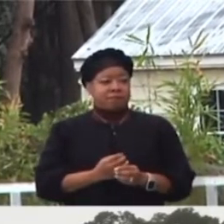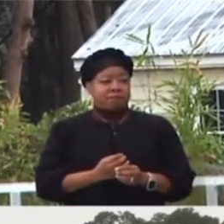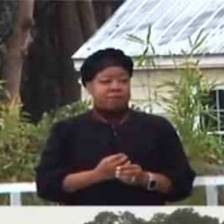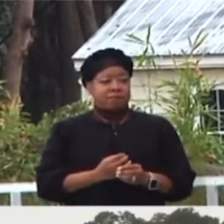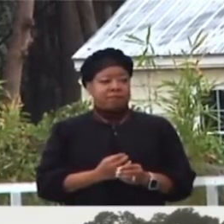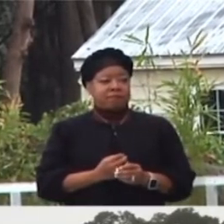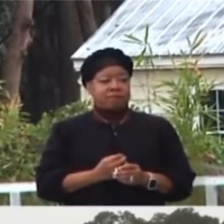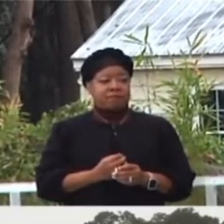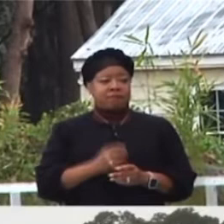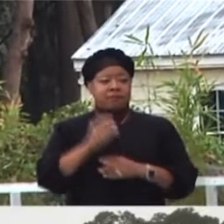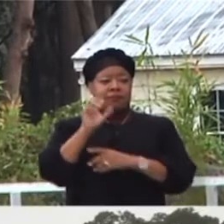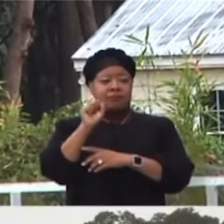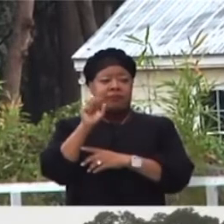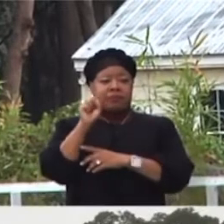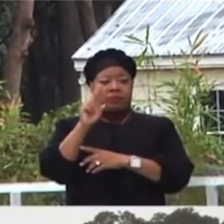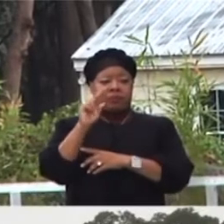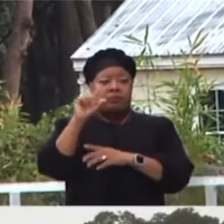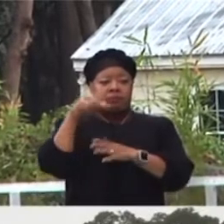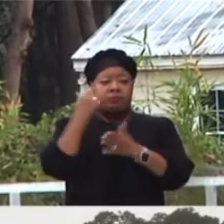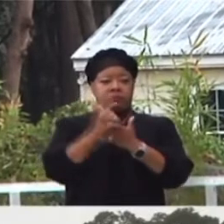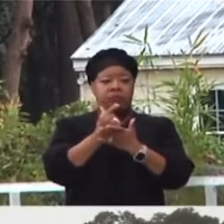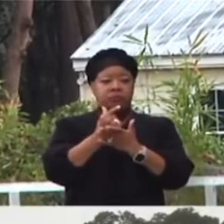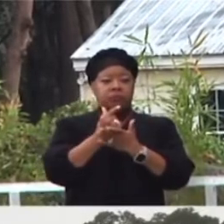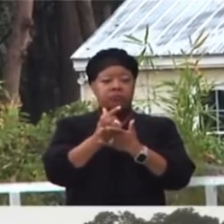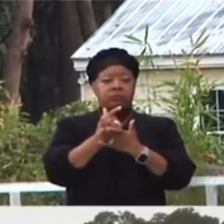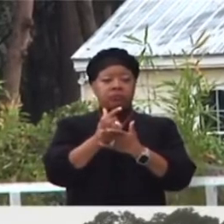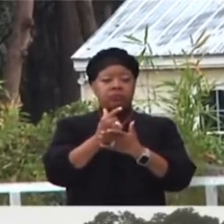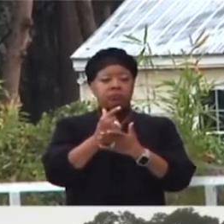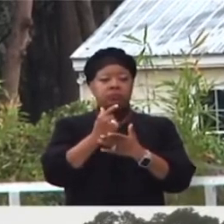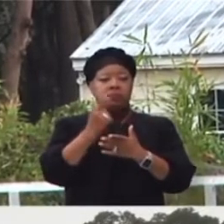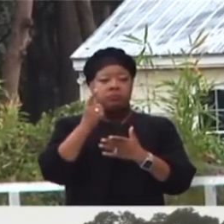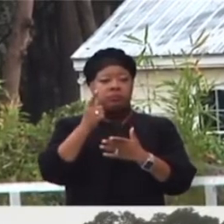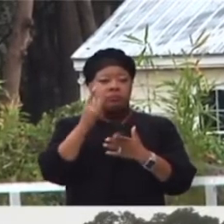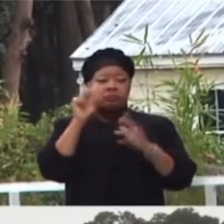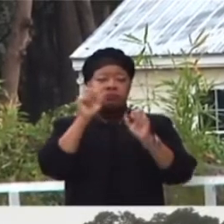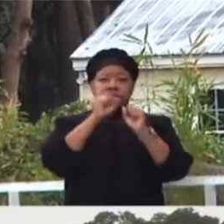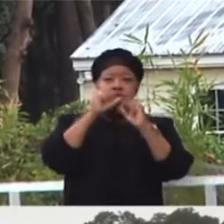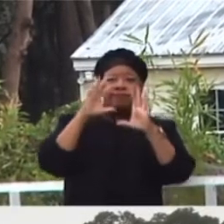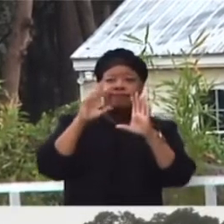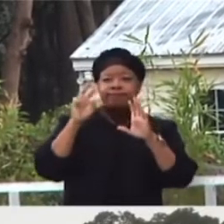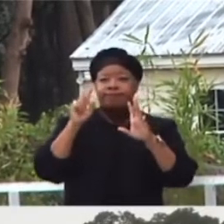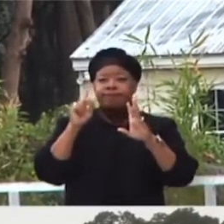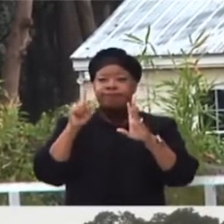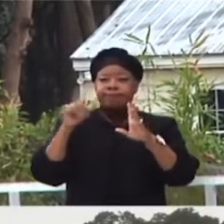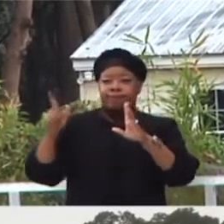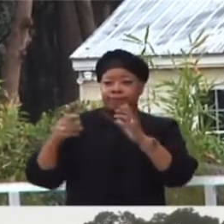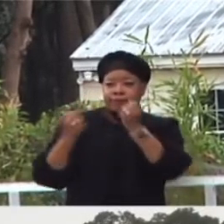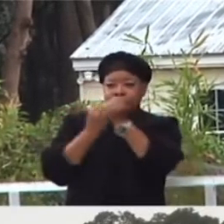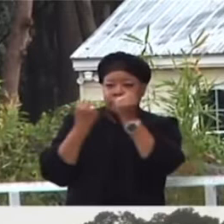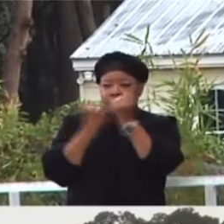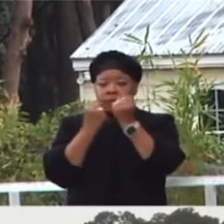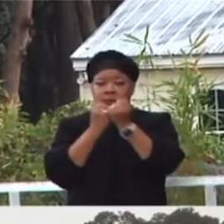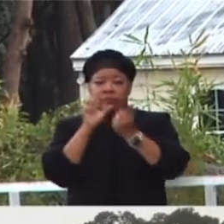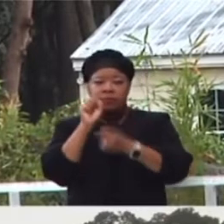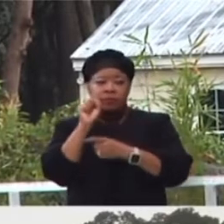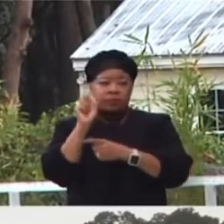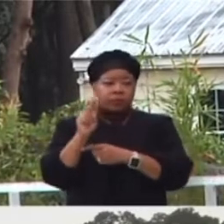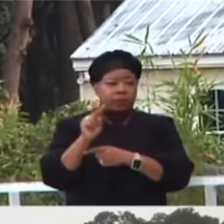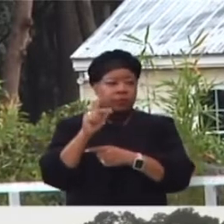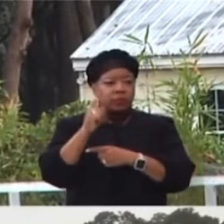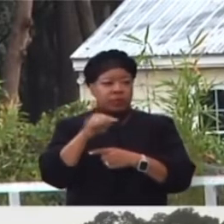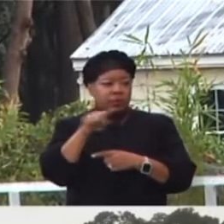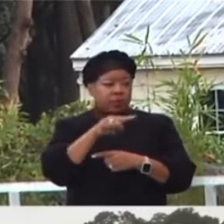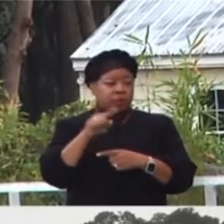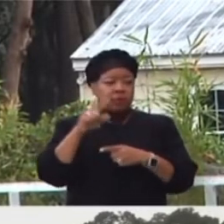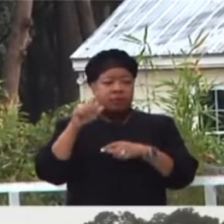As a Savannah State University graduate, you must be alert to opportunities to advance the legitimate interest and the welfare of the